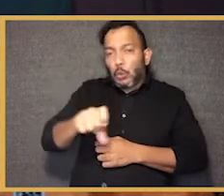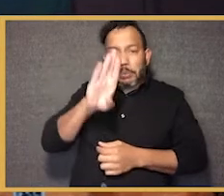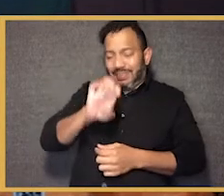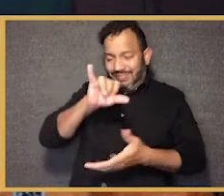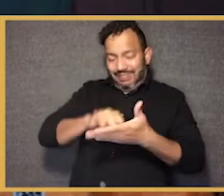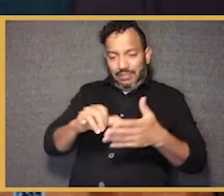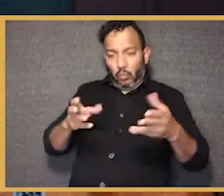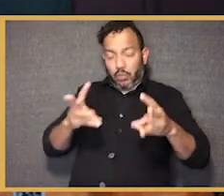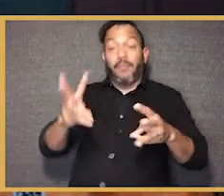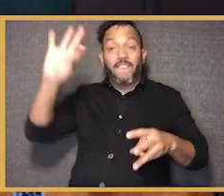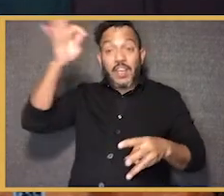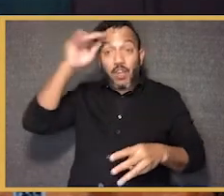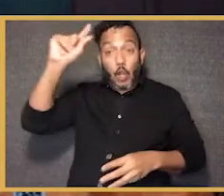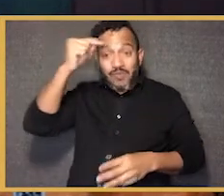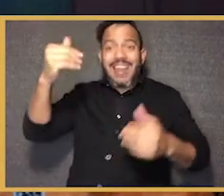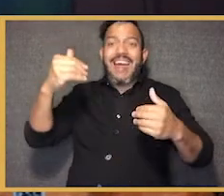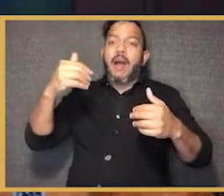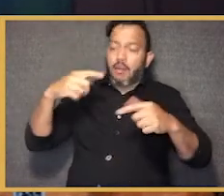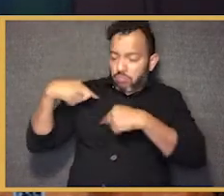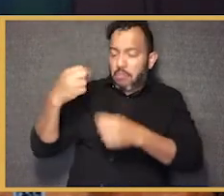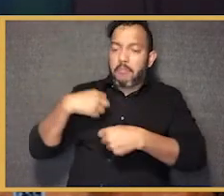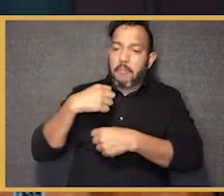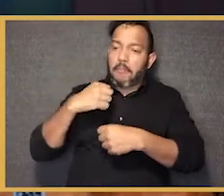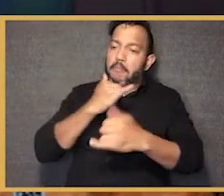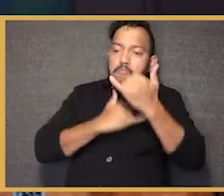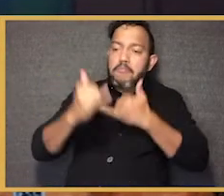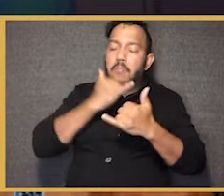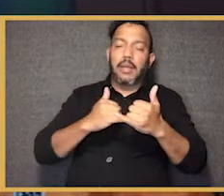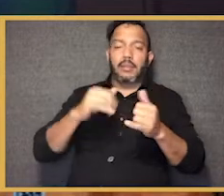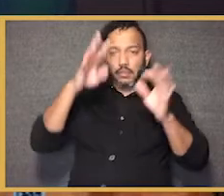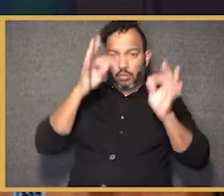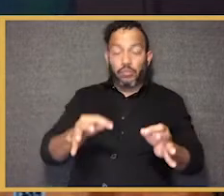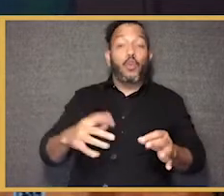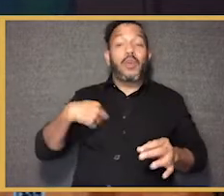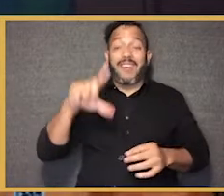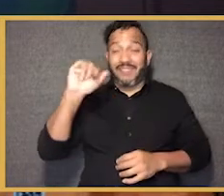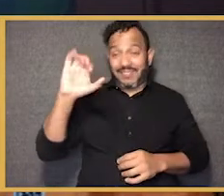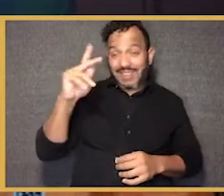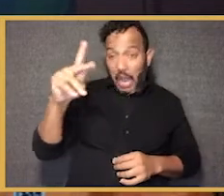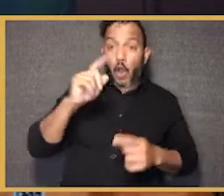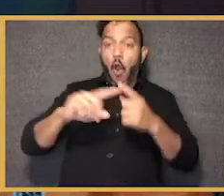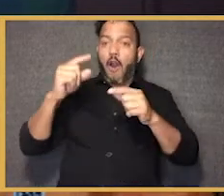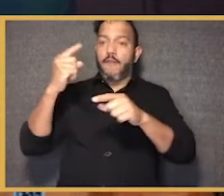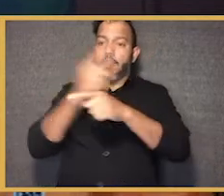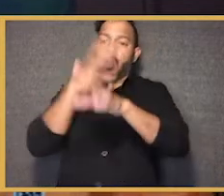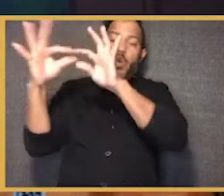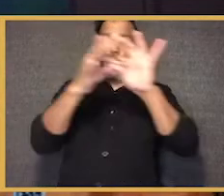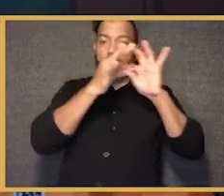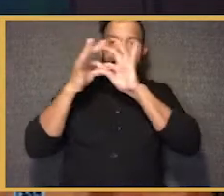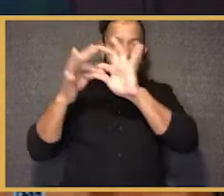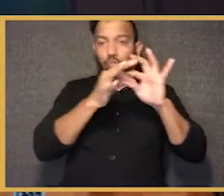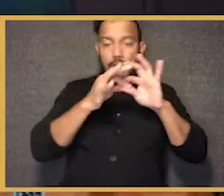have to be this way, right? The federal government made a series of bad decisions. We lack a coherent national